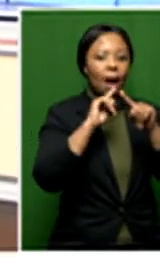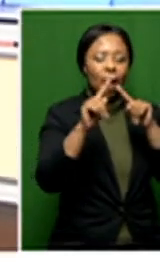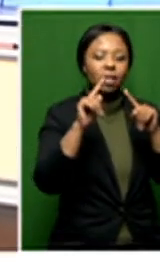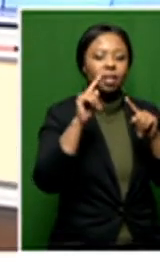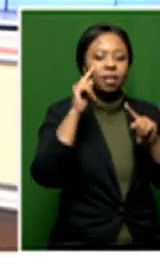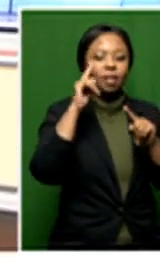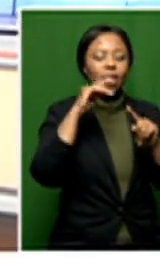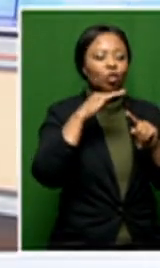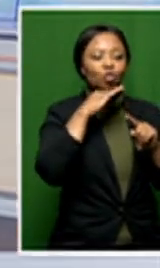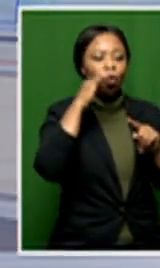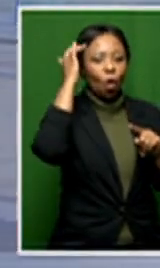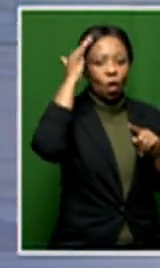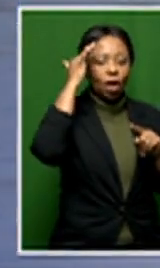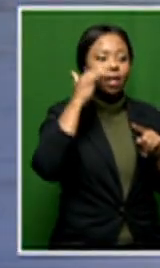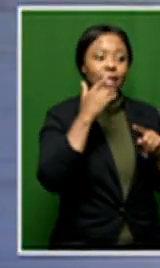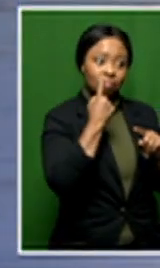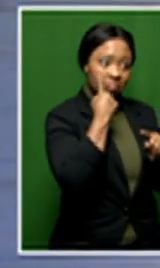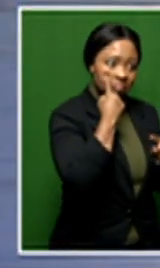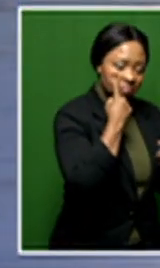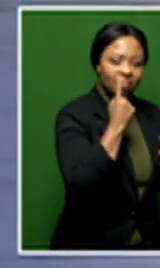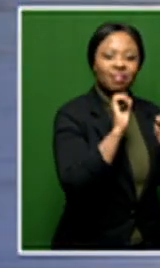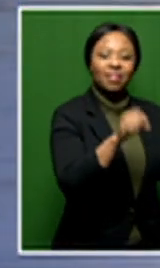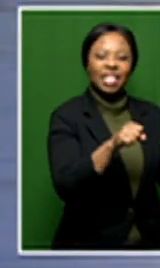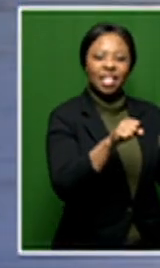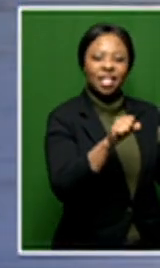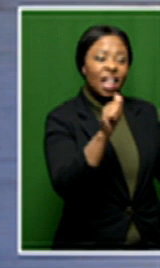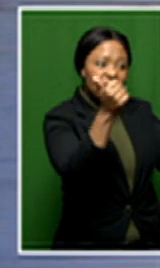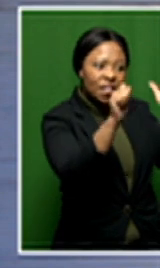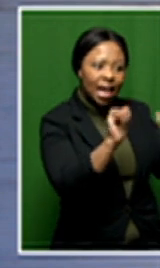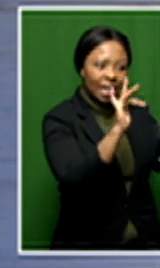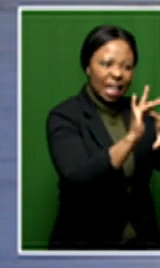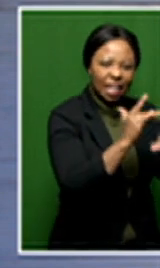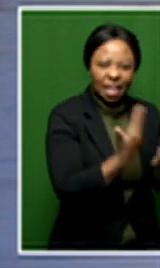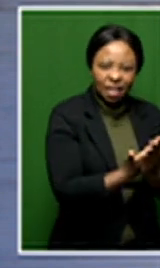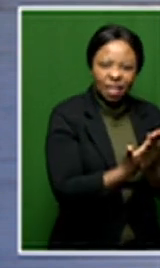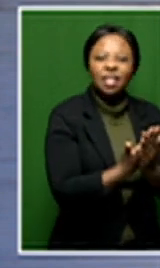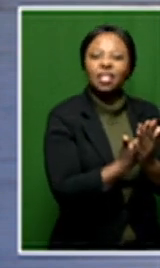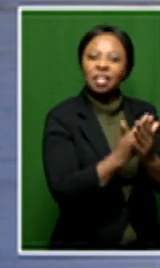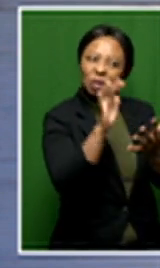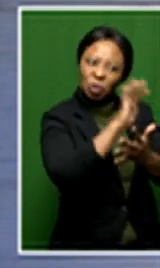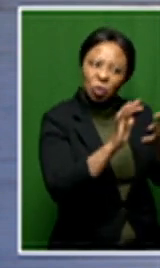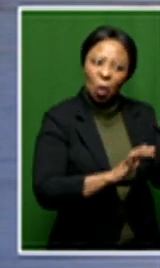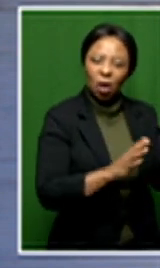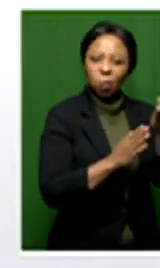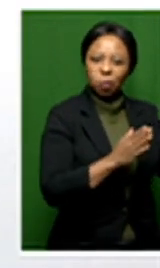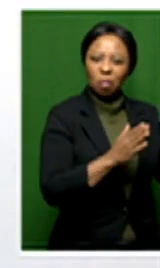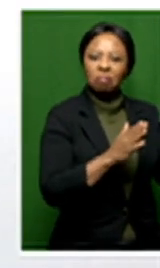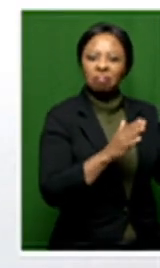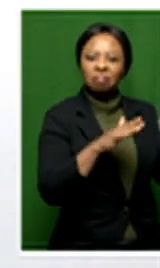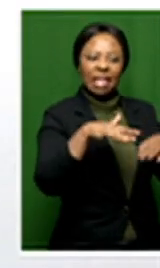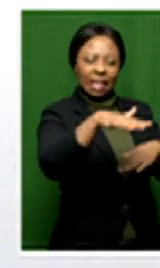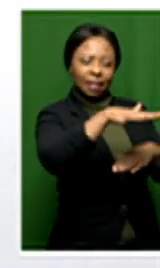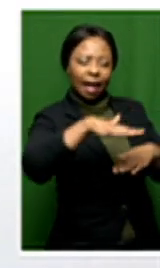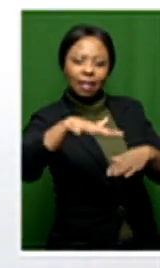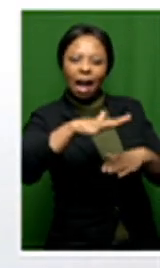abstract paintings, there are recognizable elements, figures, stories, settings, as it were, in